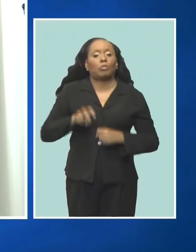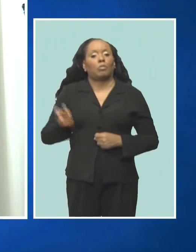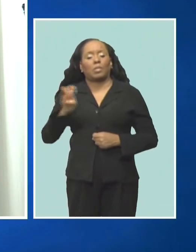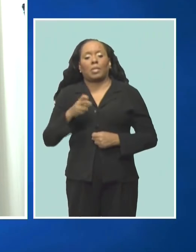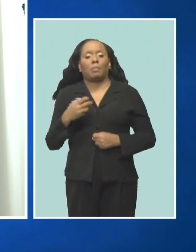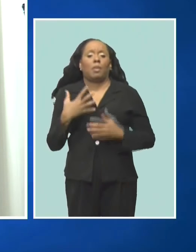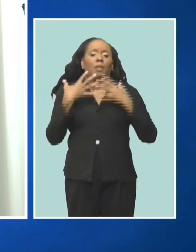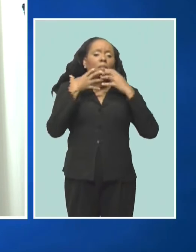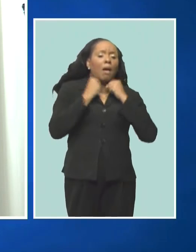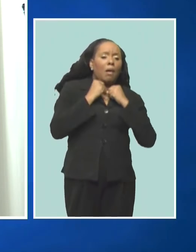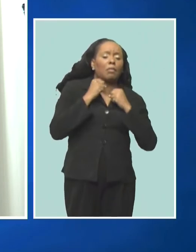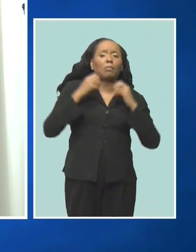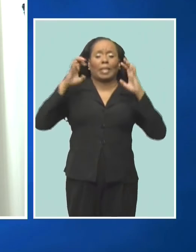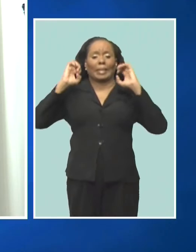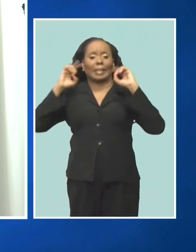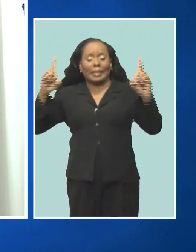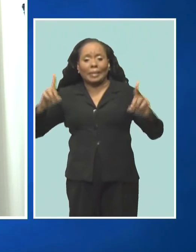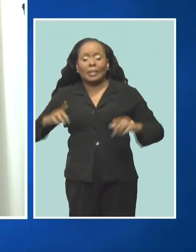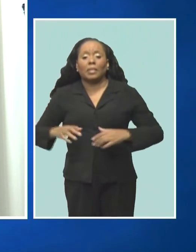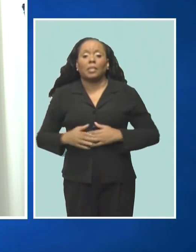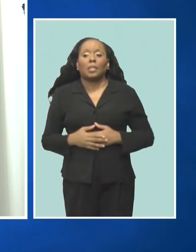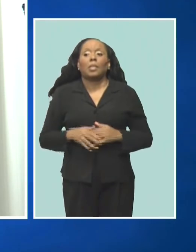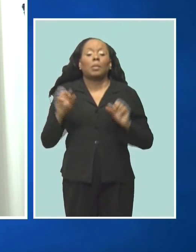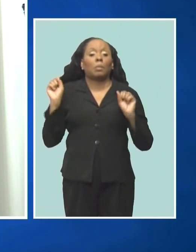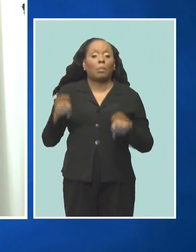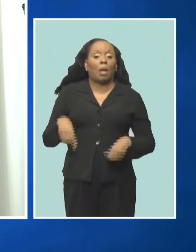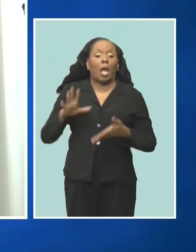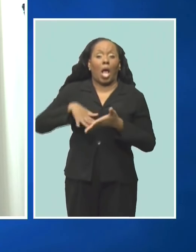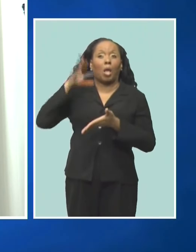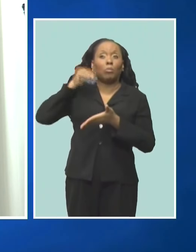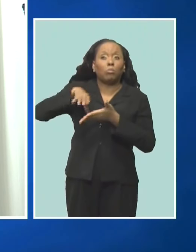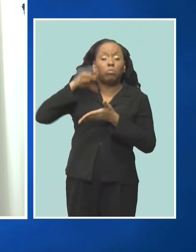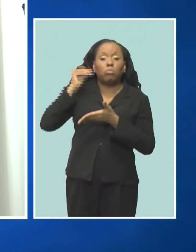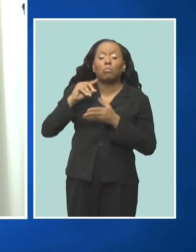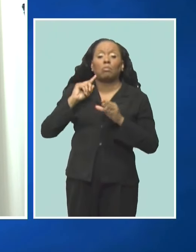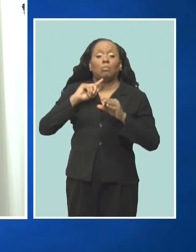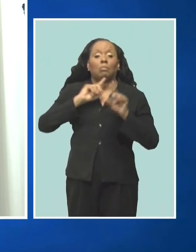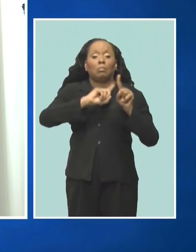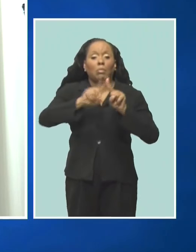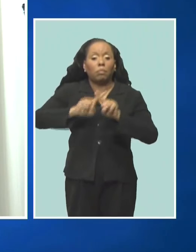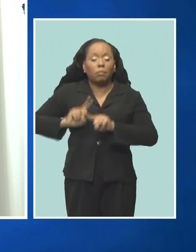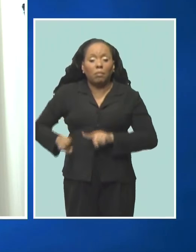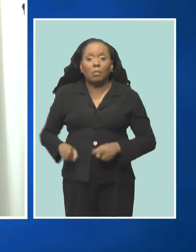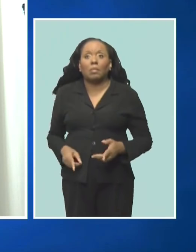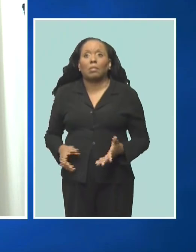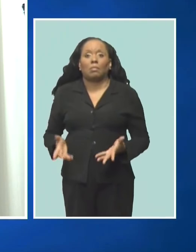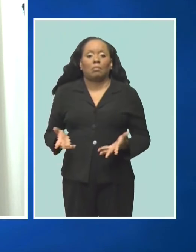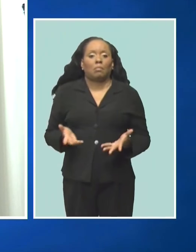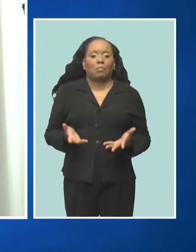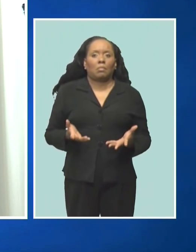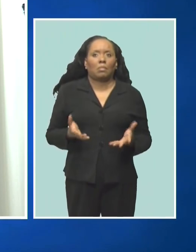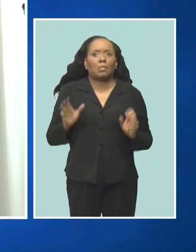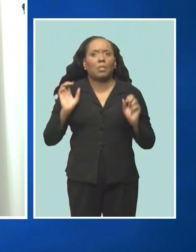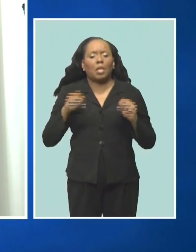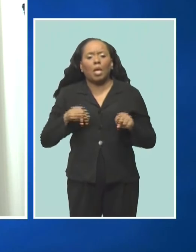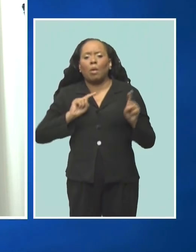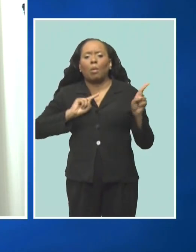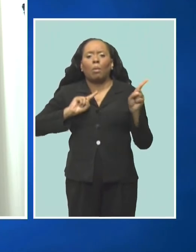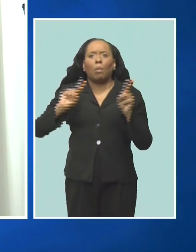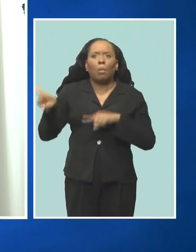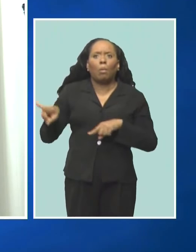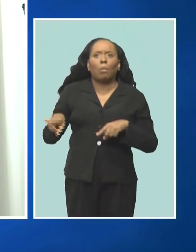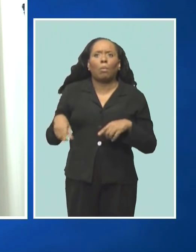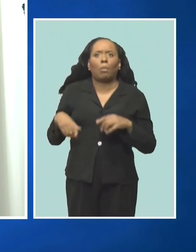education. We could definitely learn through the arts as well. You know, I would have done some plays even with our very own